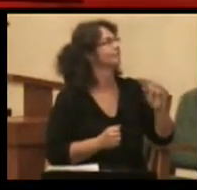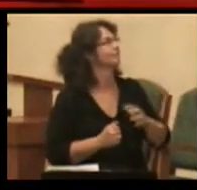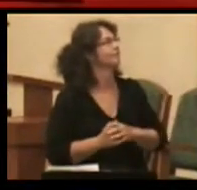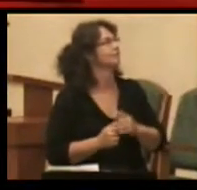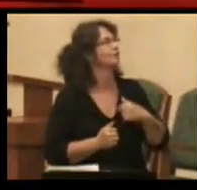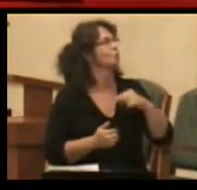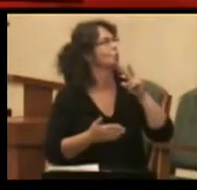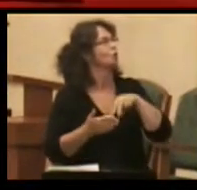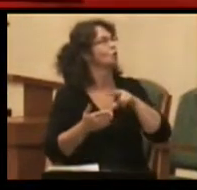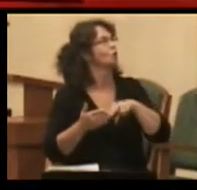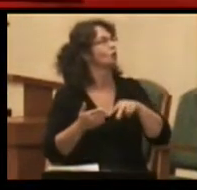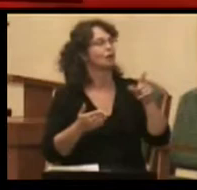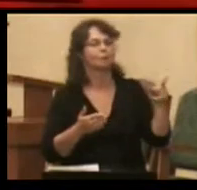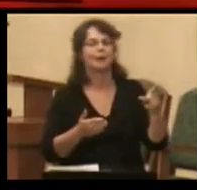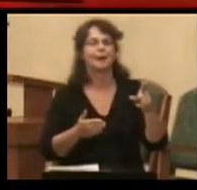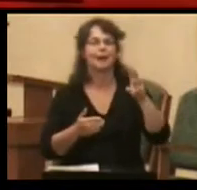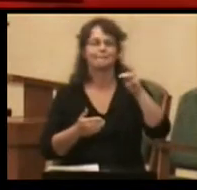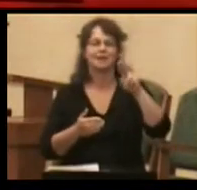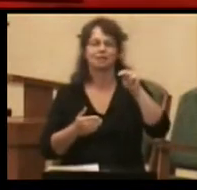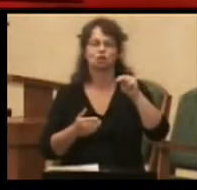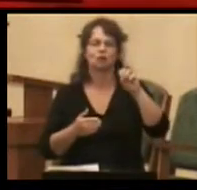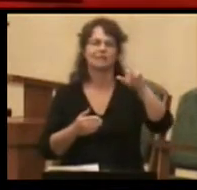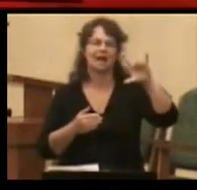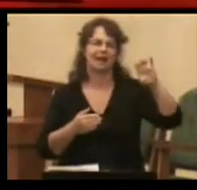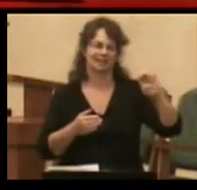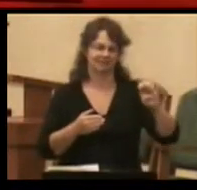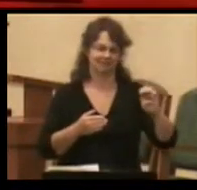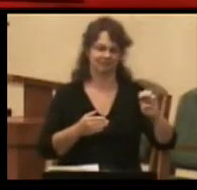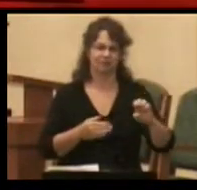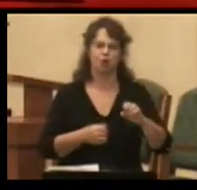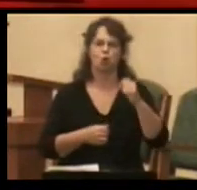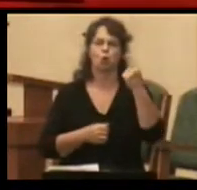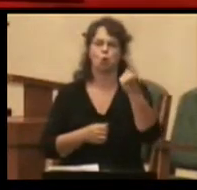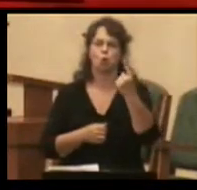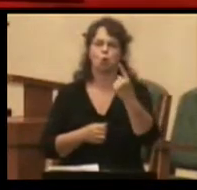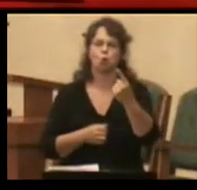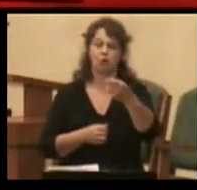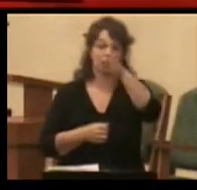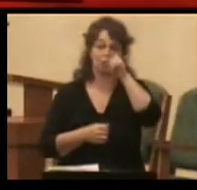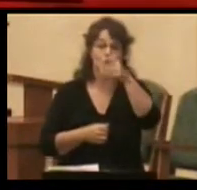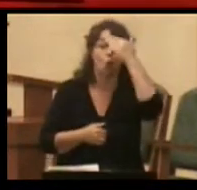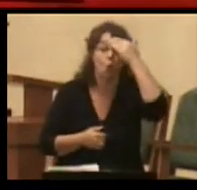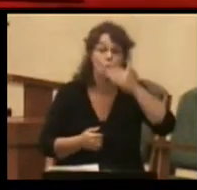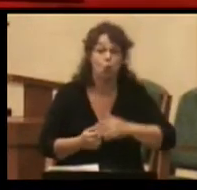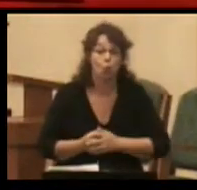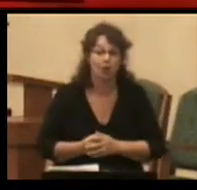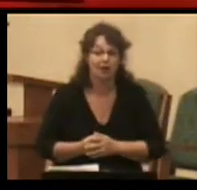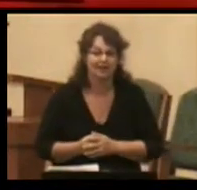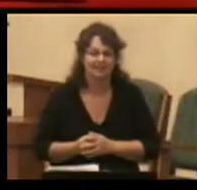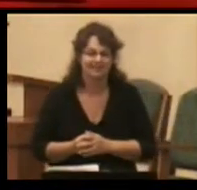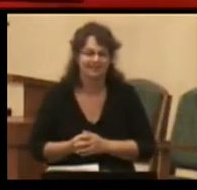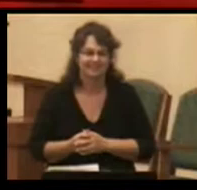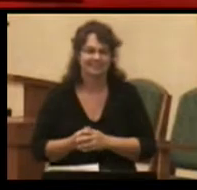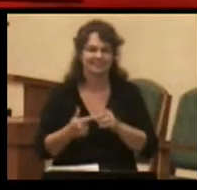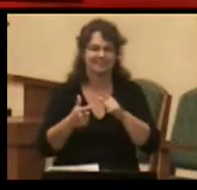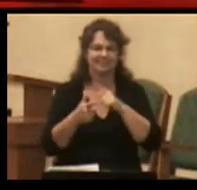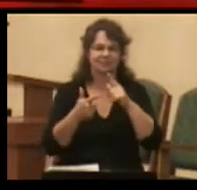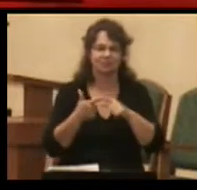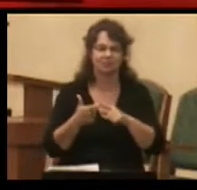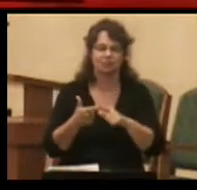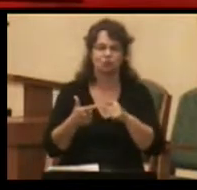Commandments for you Minnesota Style. There's only one God, you know. Two,